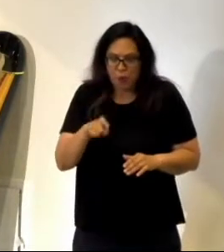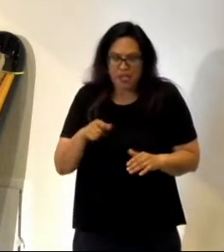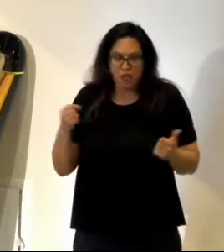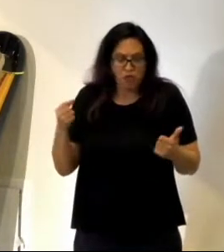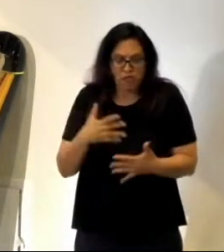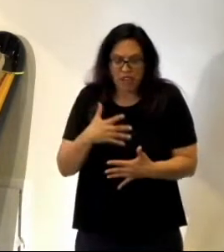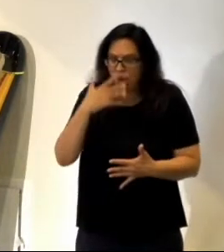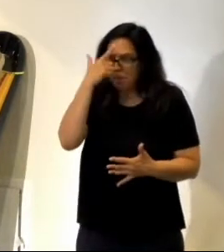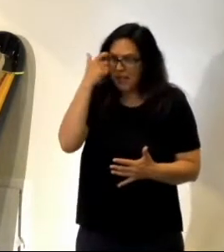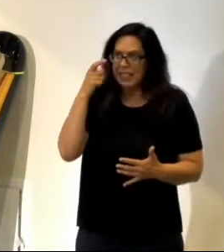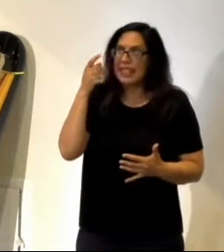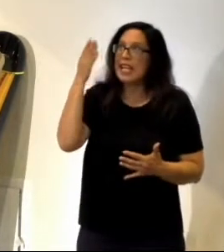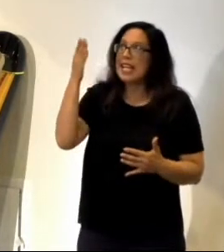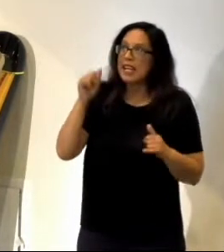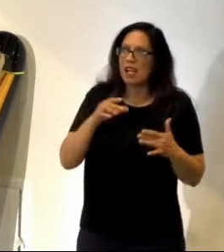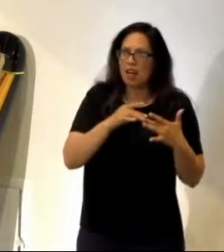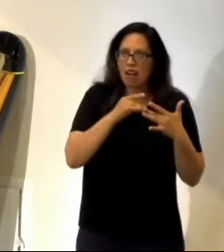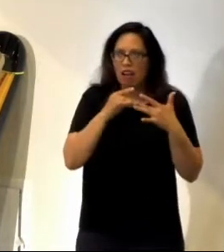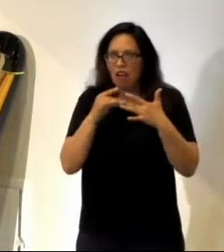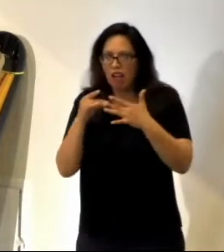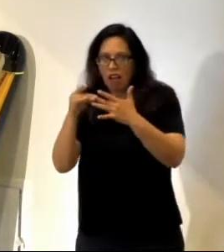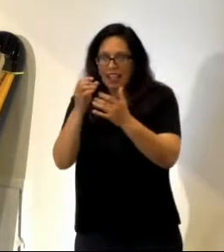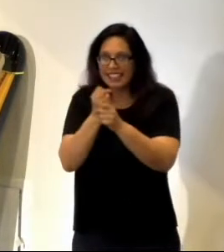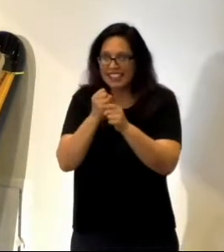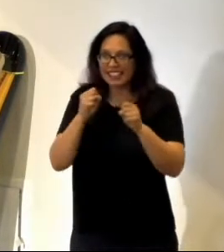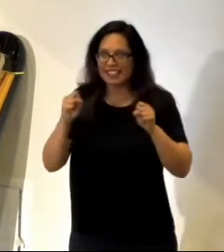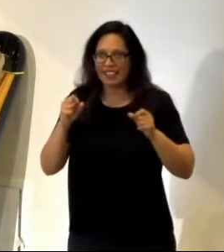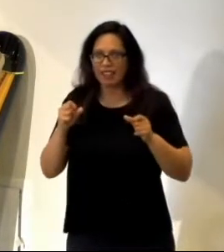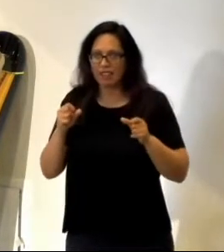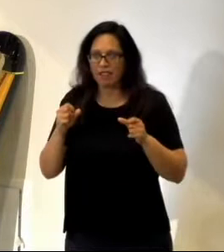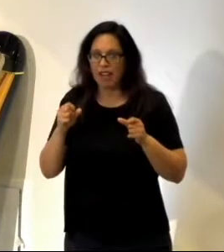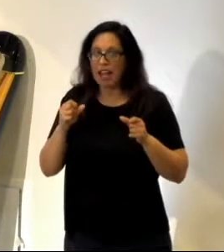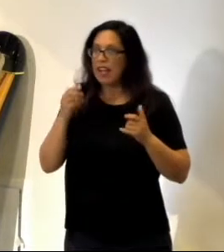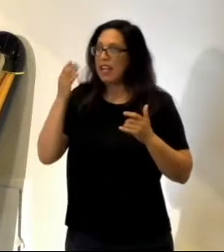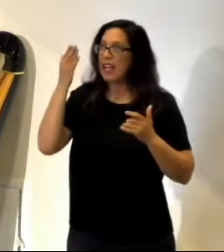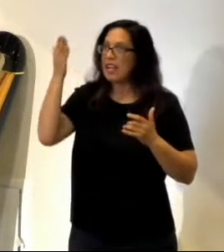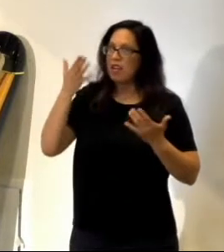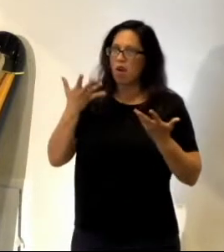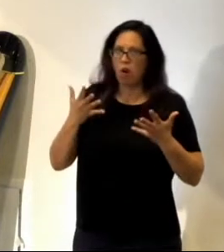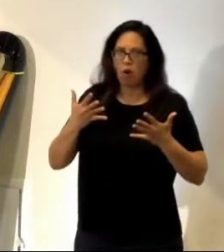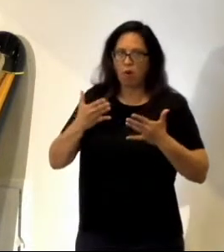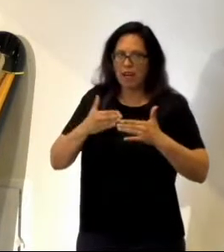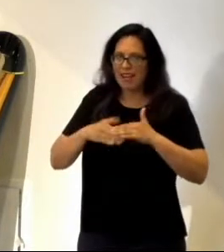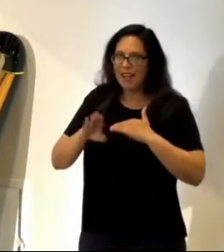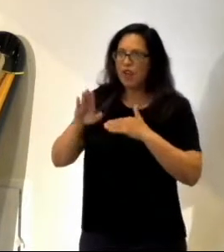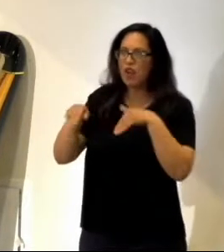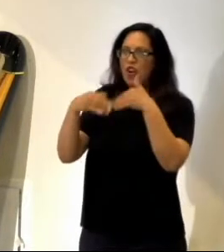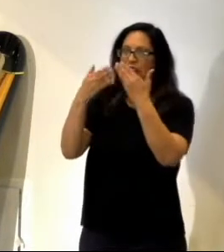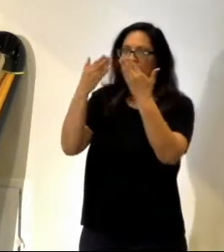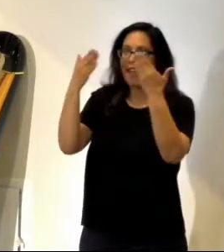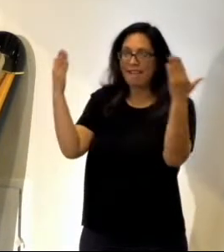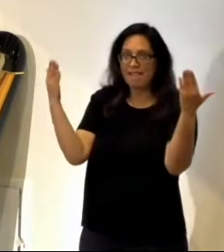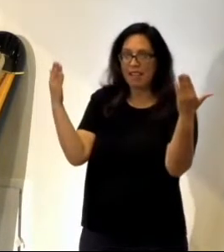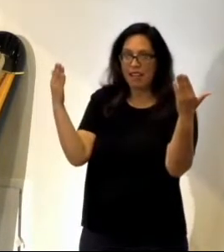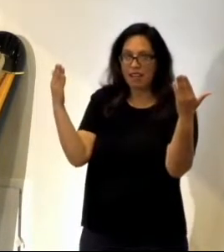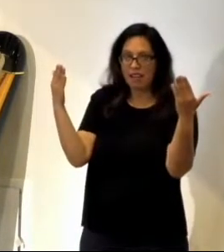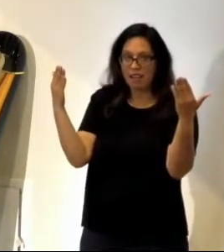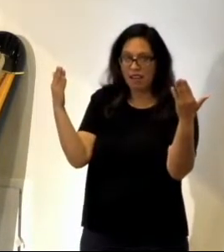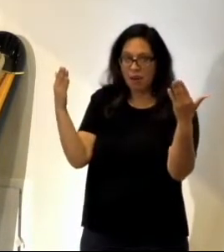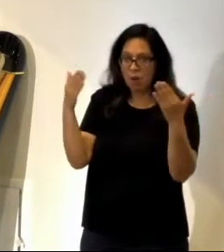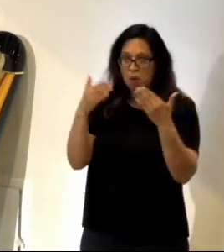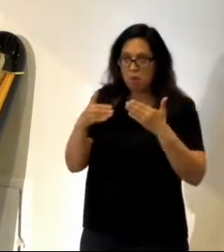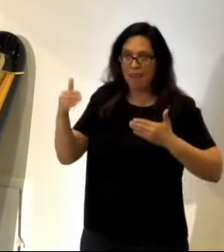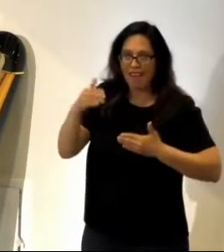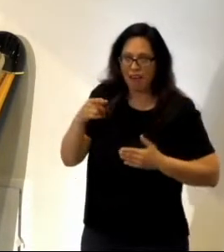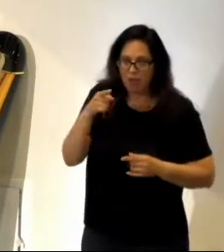through that. And think about it. He's gone ahead of you into heaven. Listen to his voice. Follow